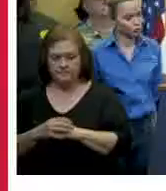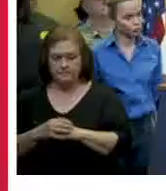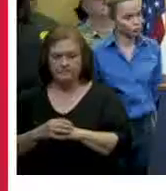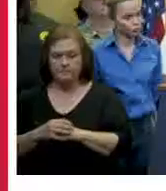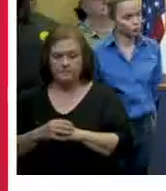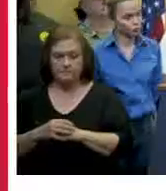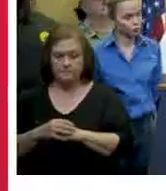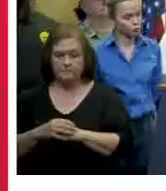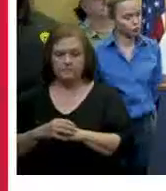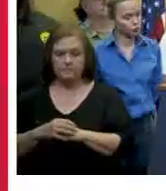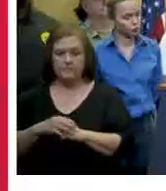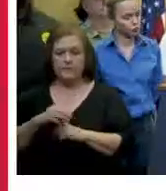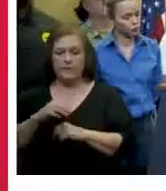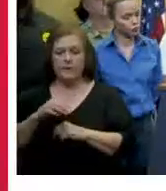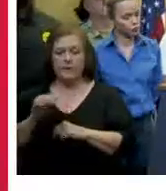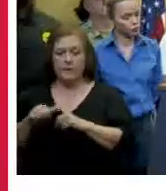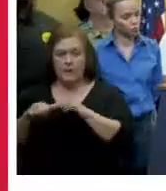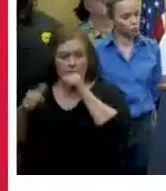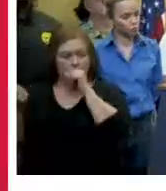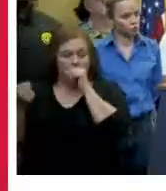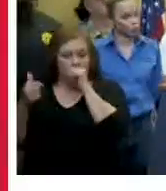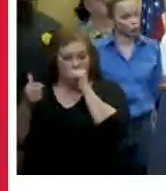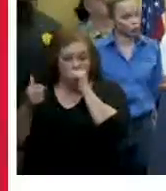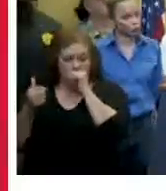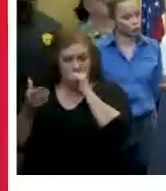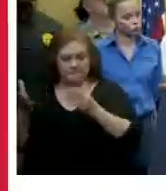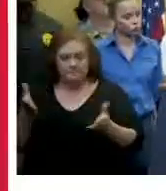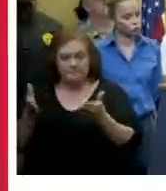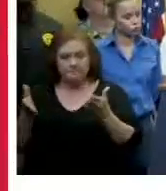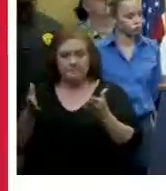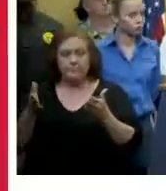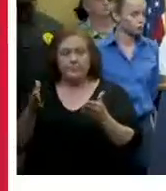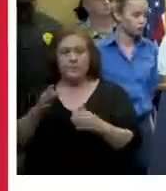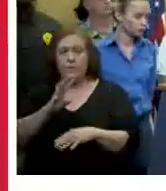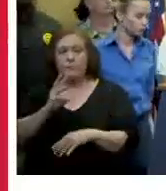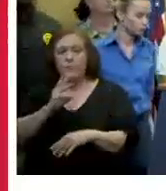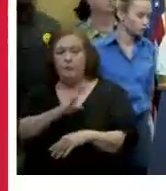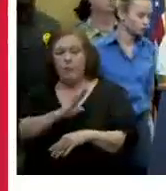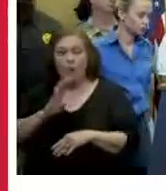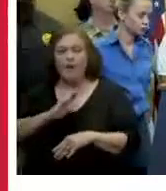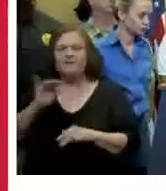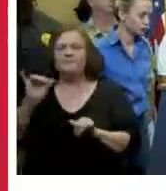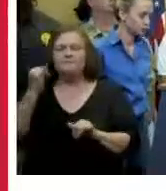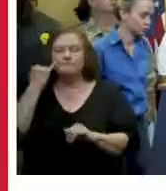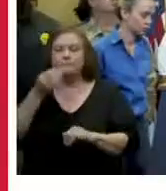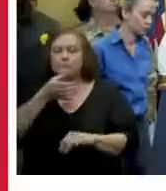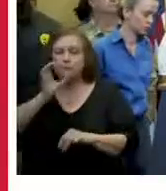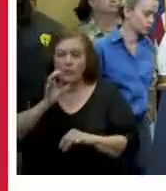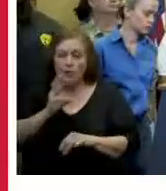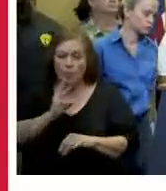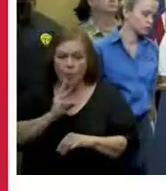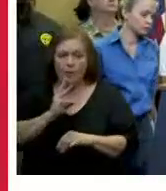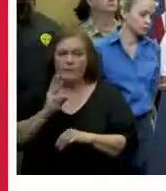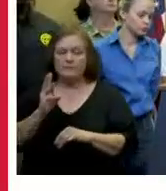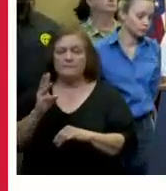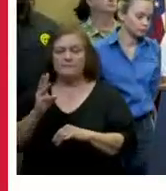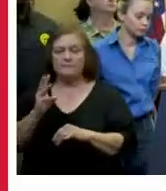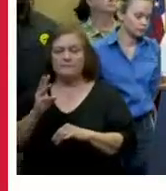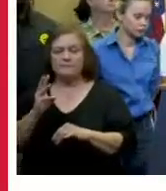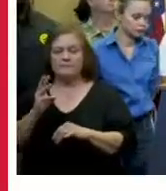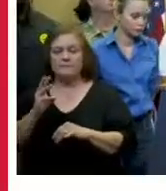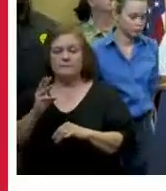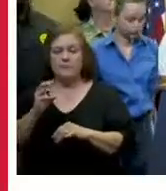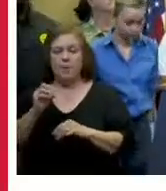in terms of other critical services that the sewage and water board provides in terms of drinking water and managing waste water